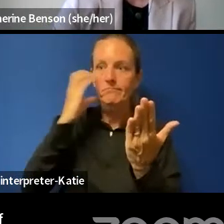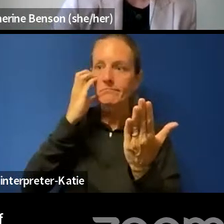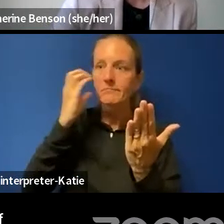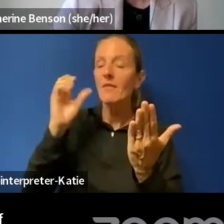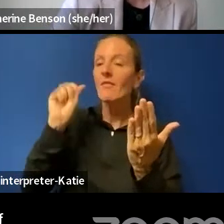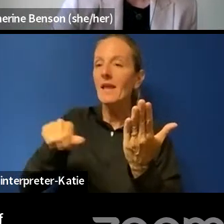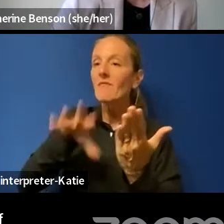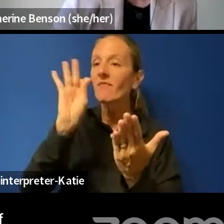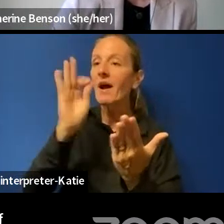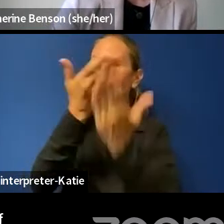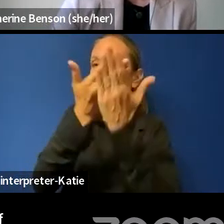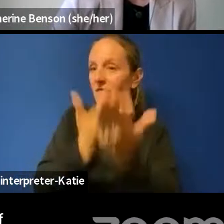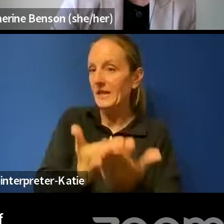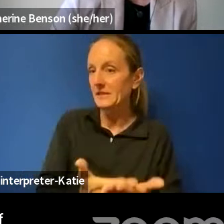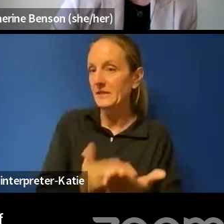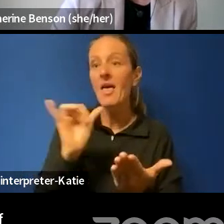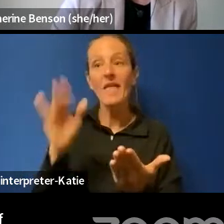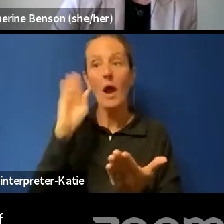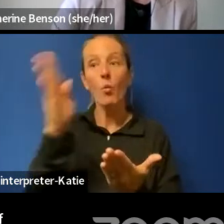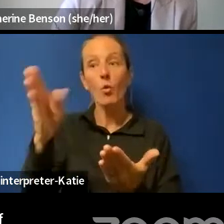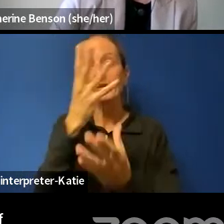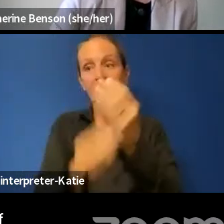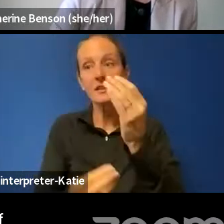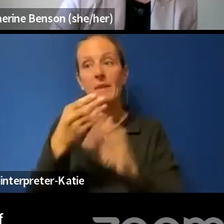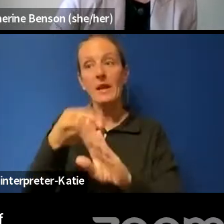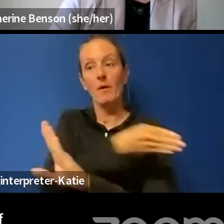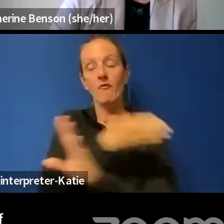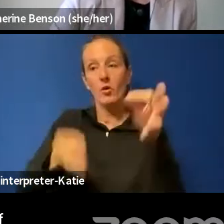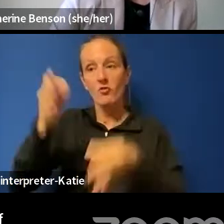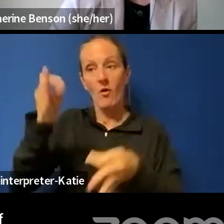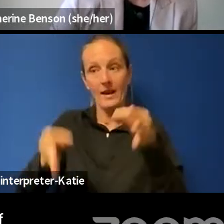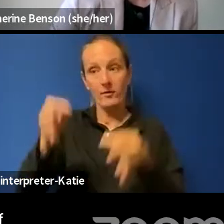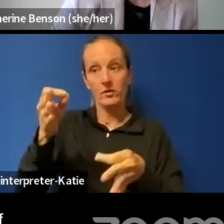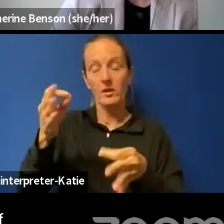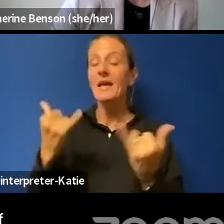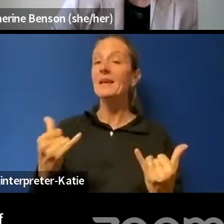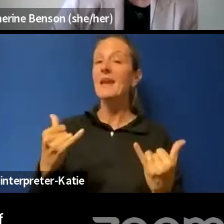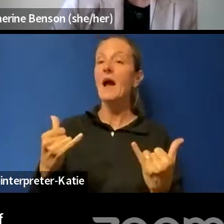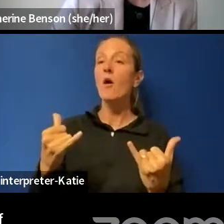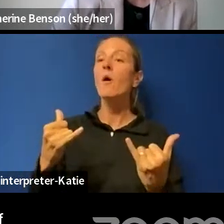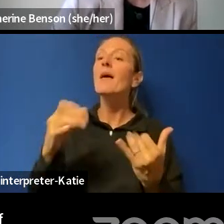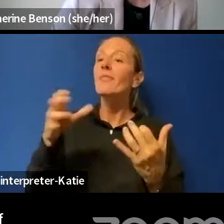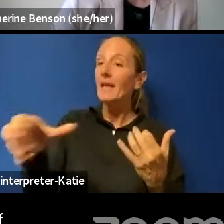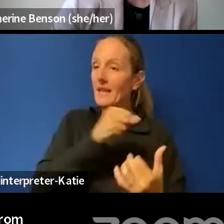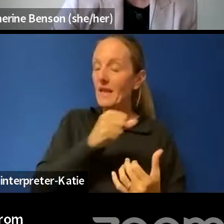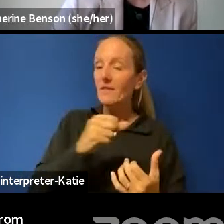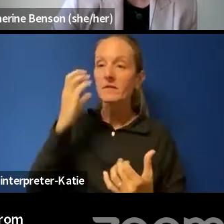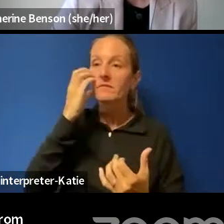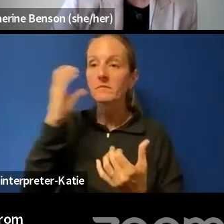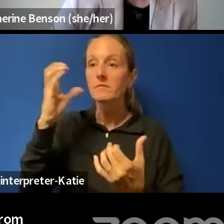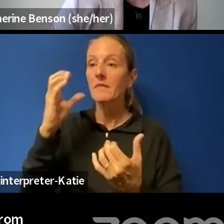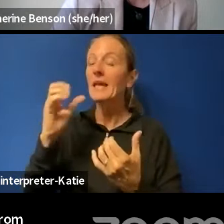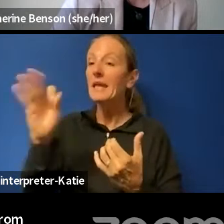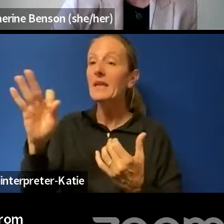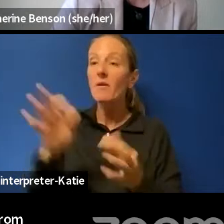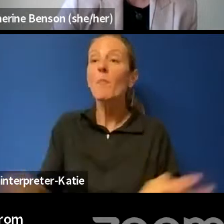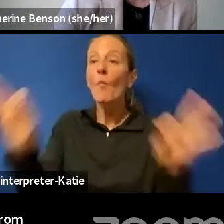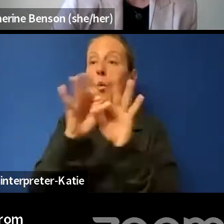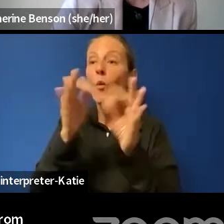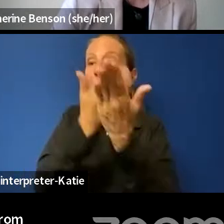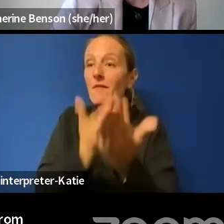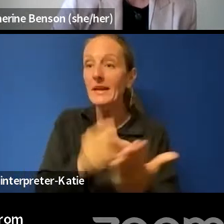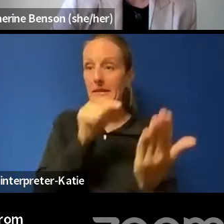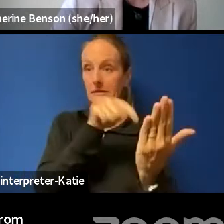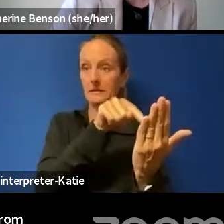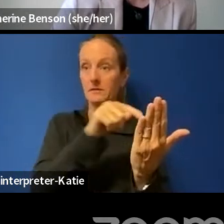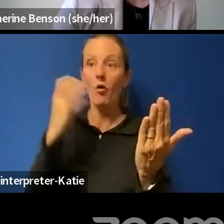Justice search can include a cell phone if there is reasonable suspicion that it might contain that important evidence or a search might